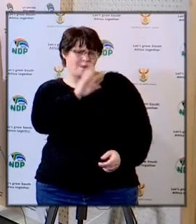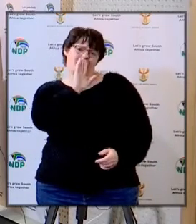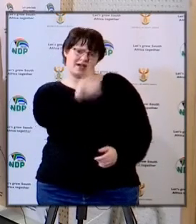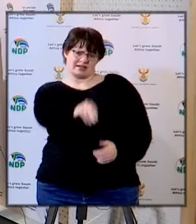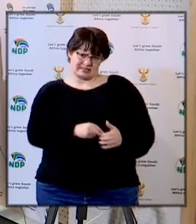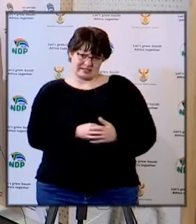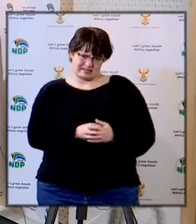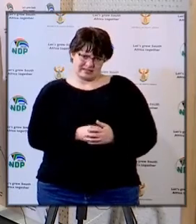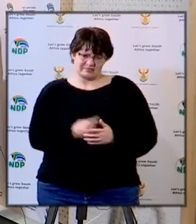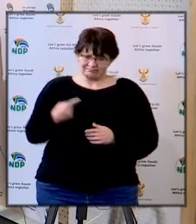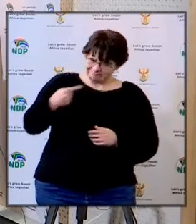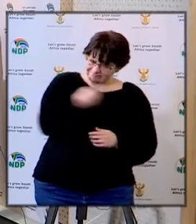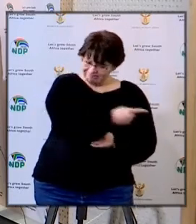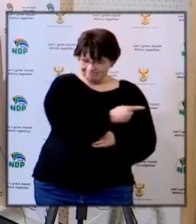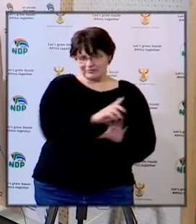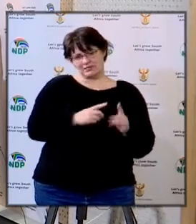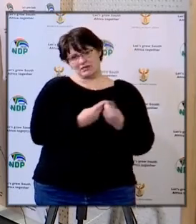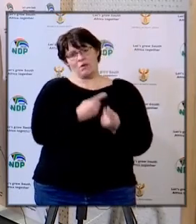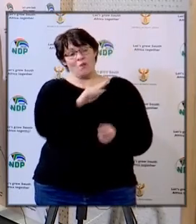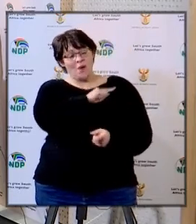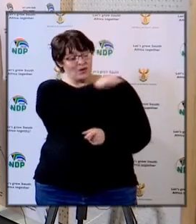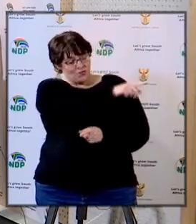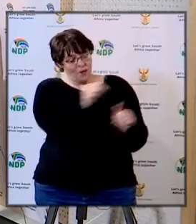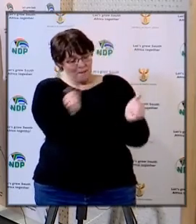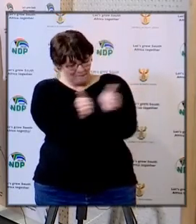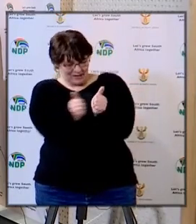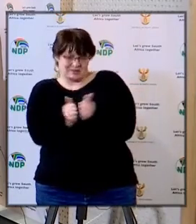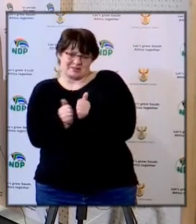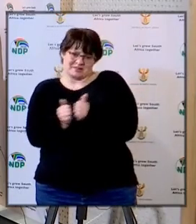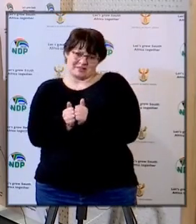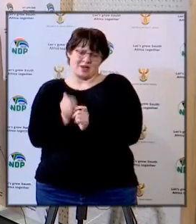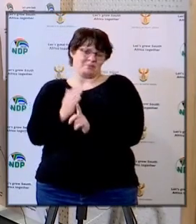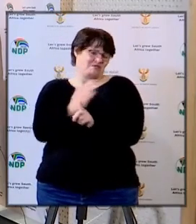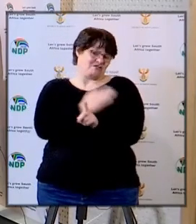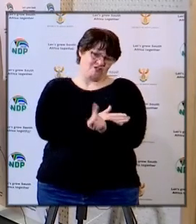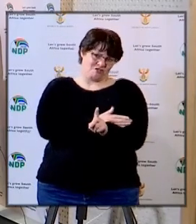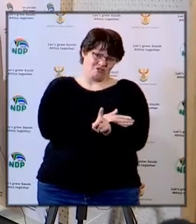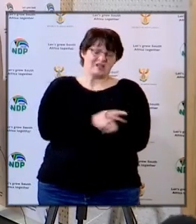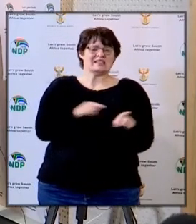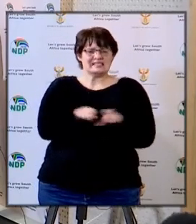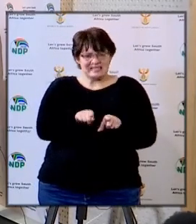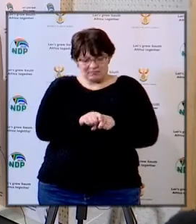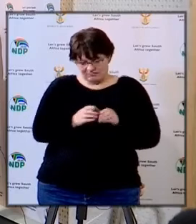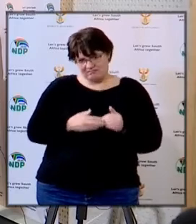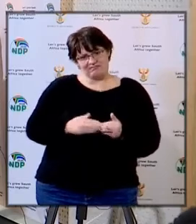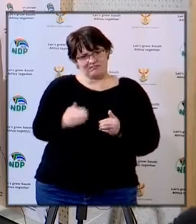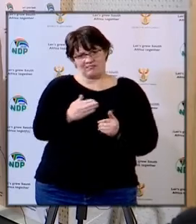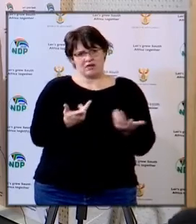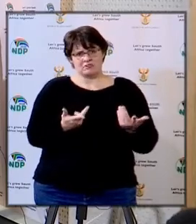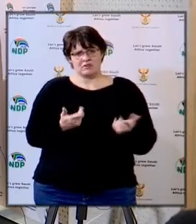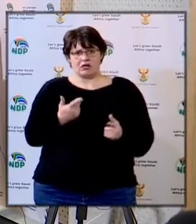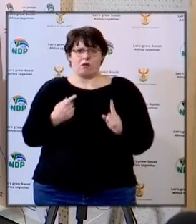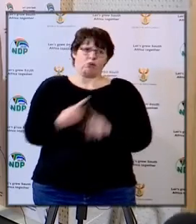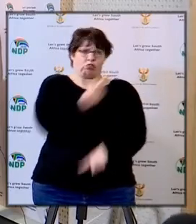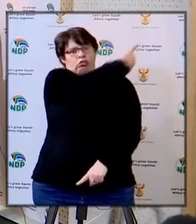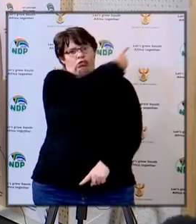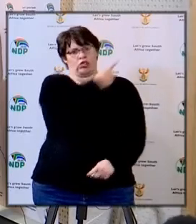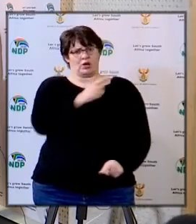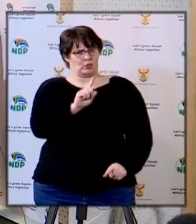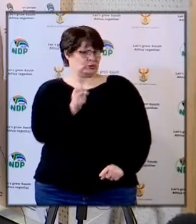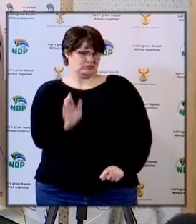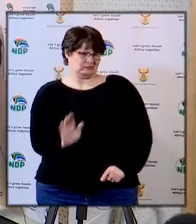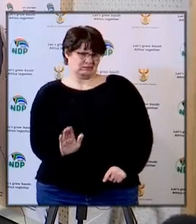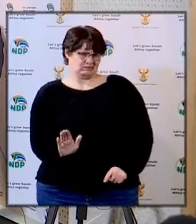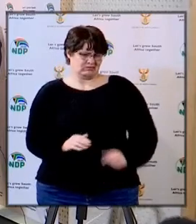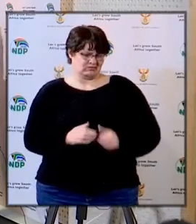did ask it to the department because you had partnerships before and you had partnership with health so it was not a misplaced question